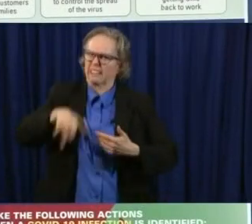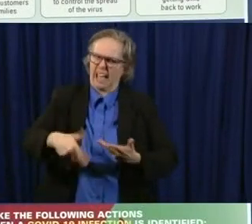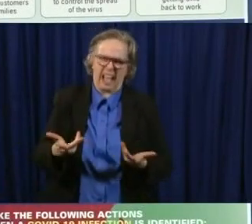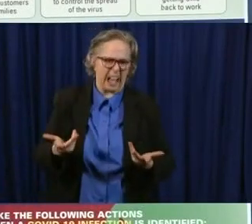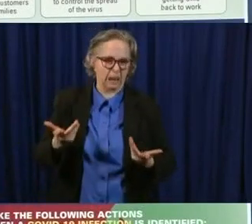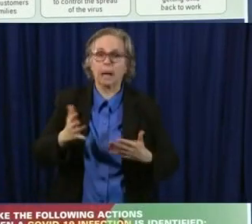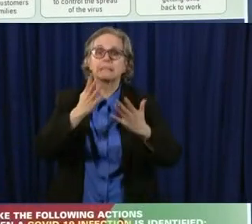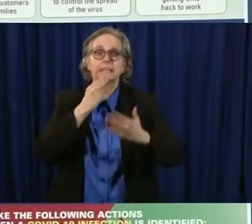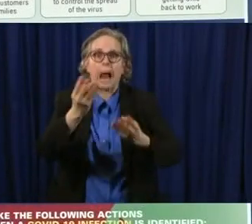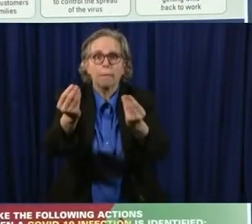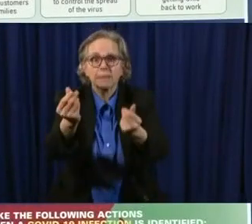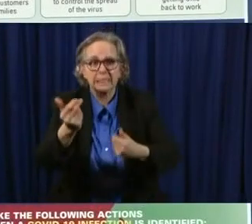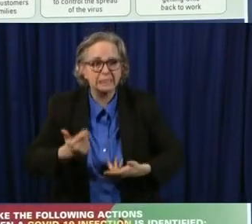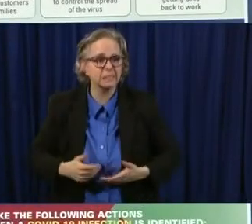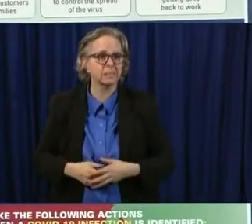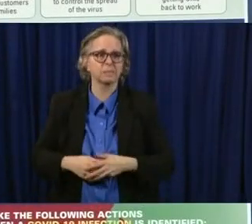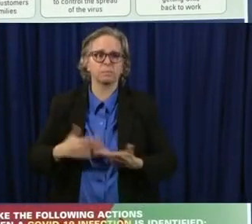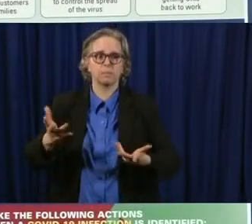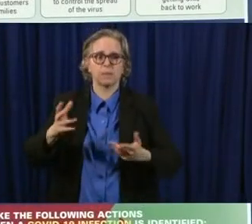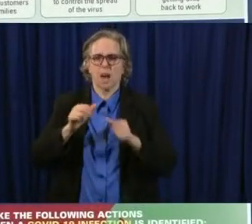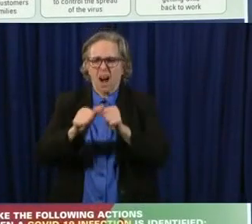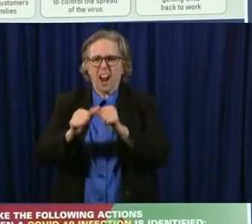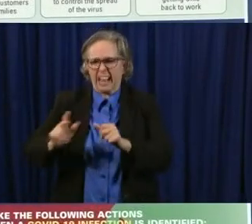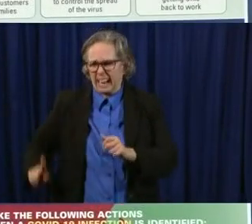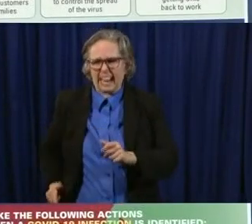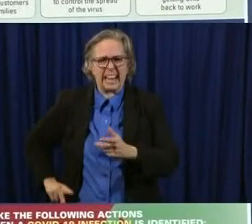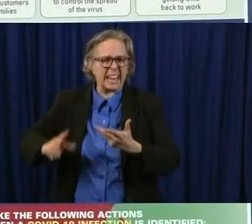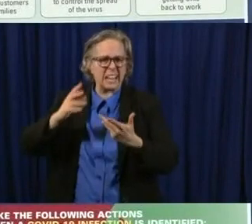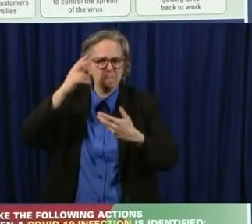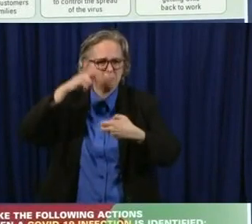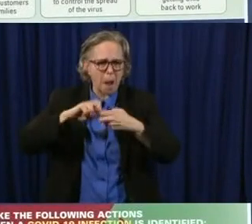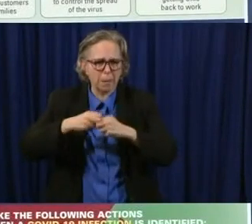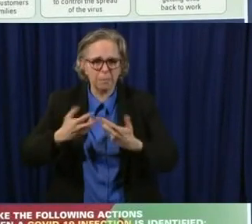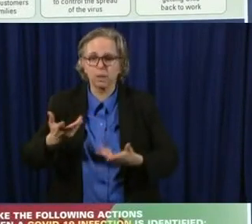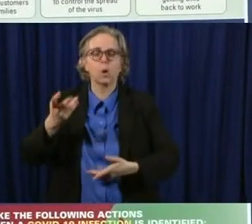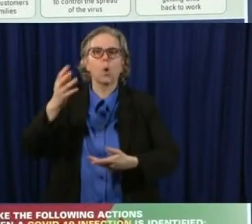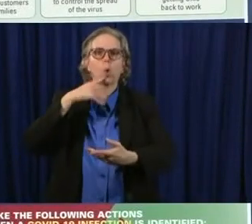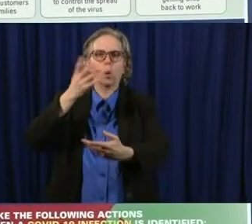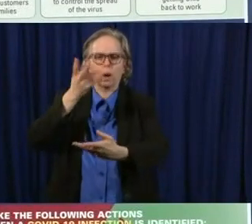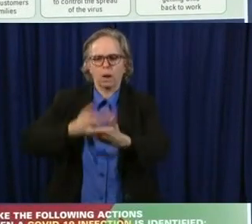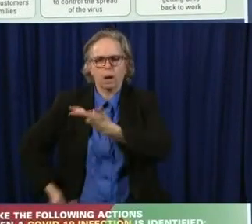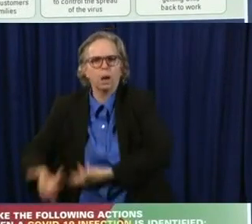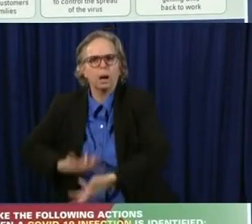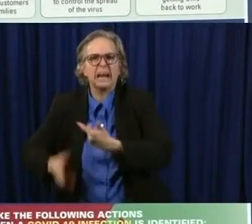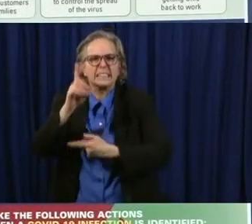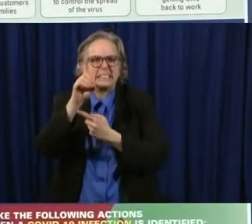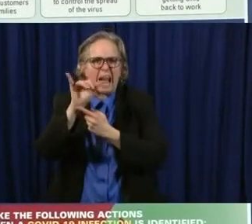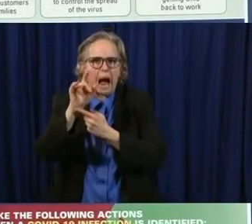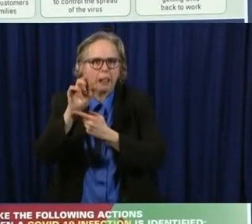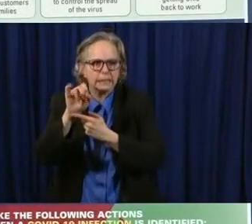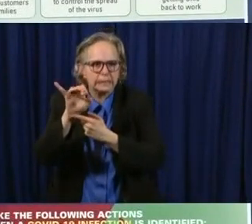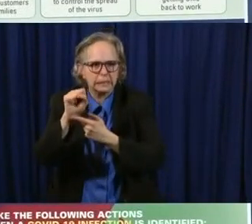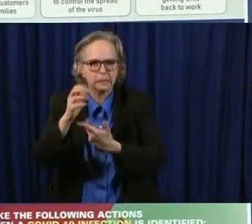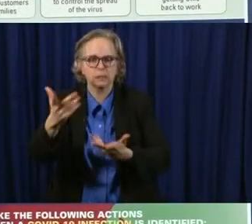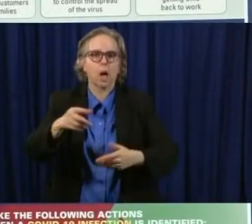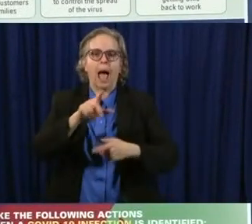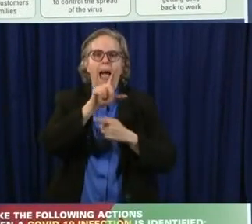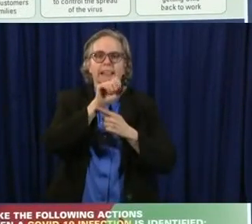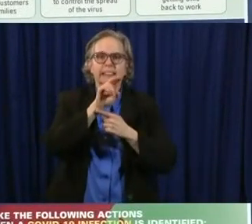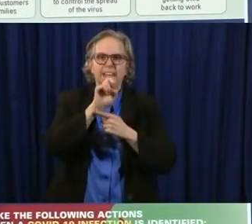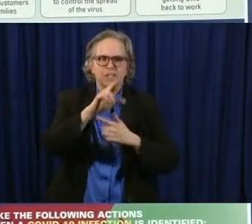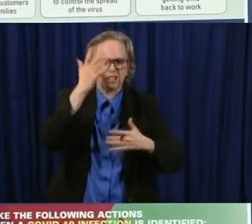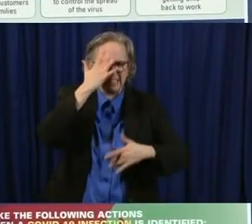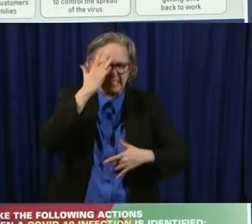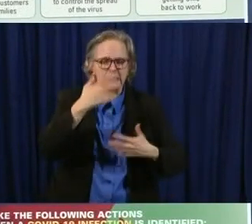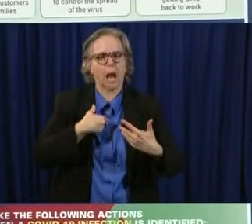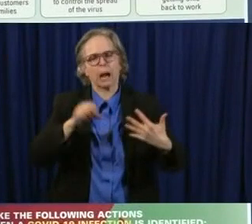dialysis, liver disease, uh, and, and on. Uh, that, so those individuals,